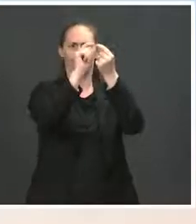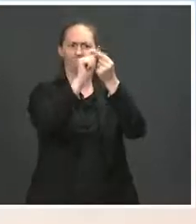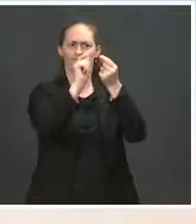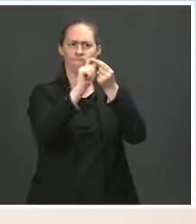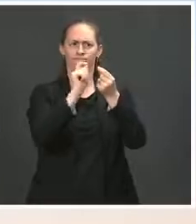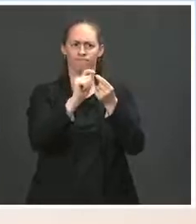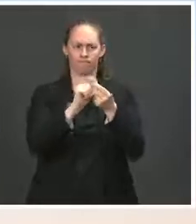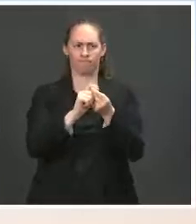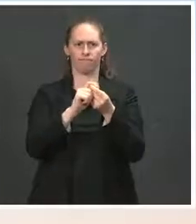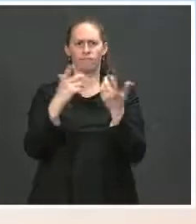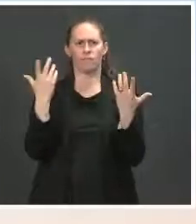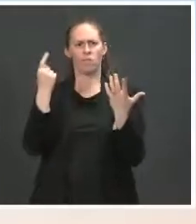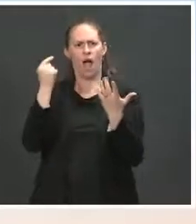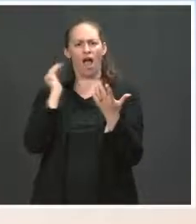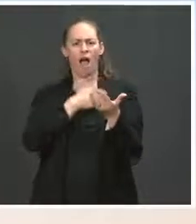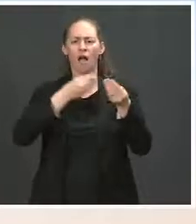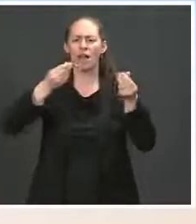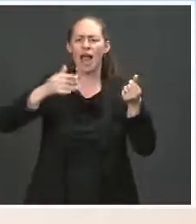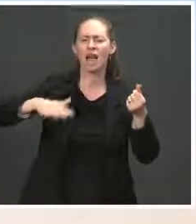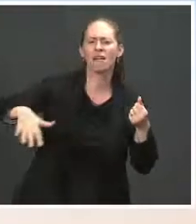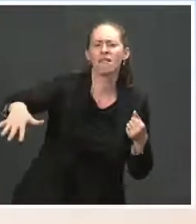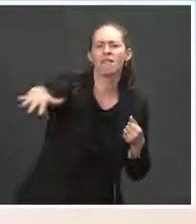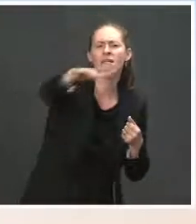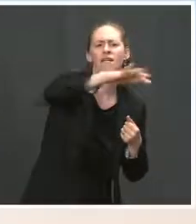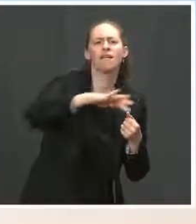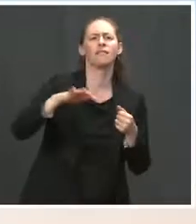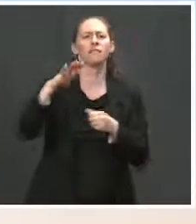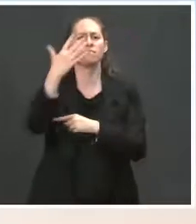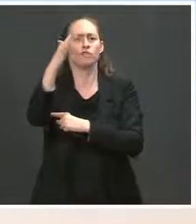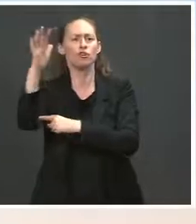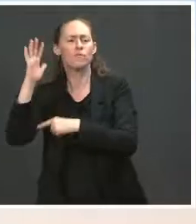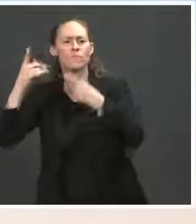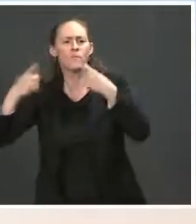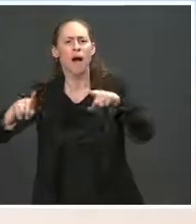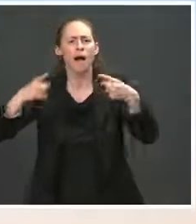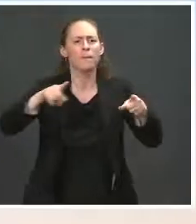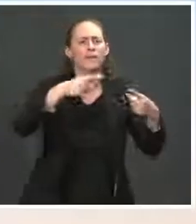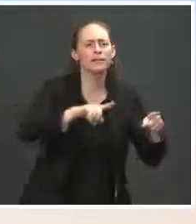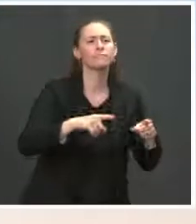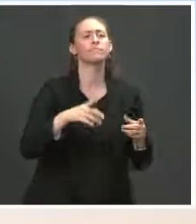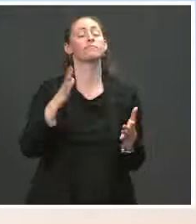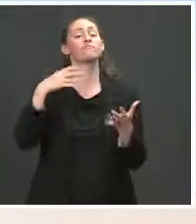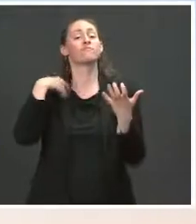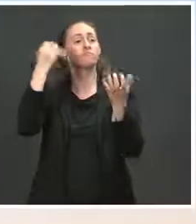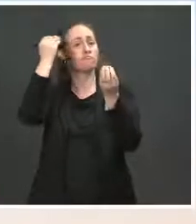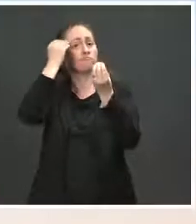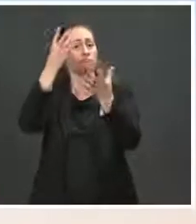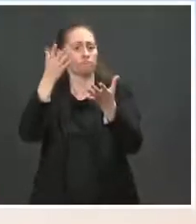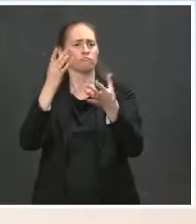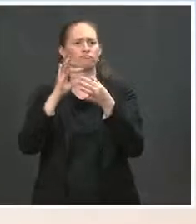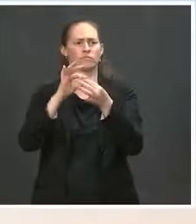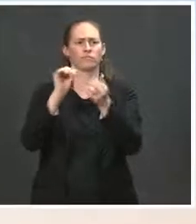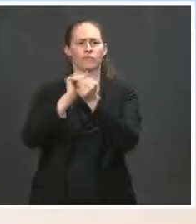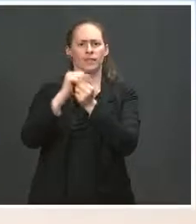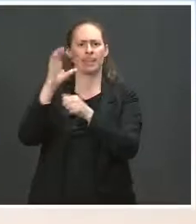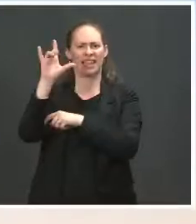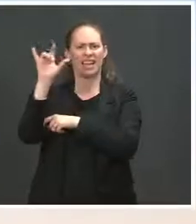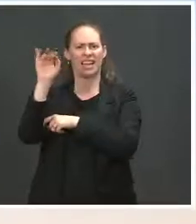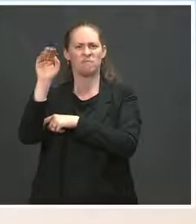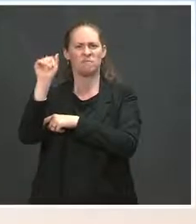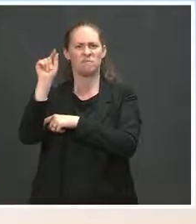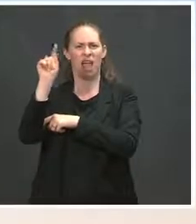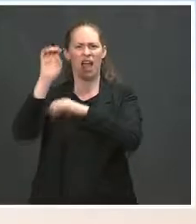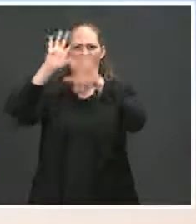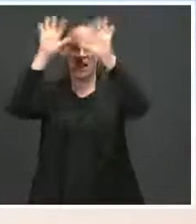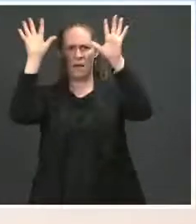This week has brought significant news on climate action and on issues impacting tribal communities. And so I'm honored and grateful